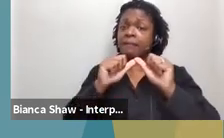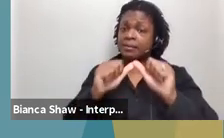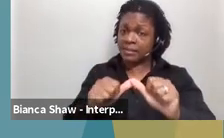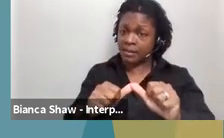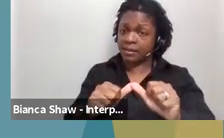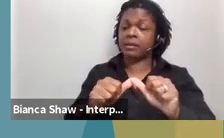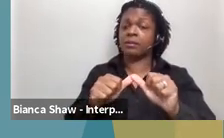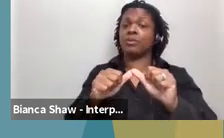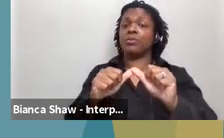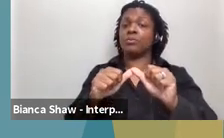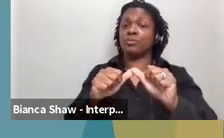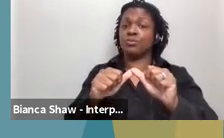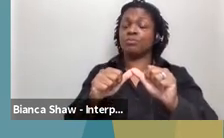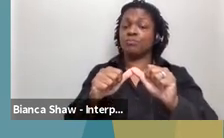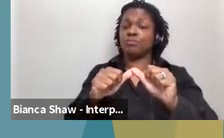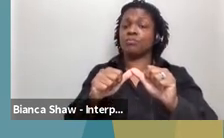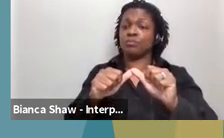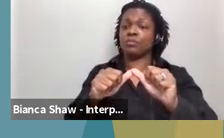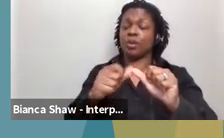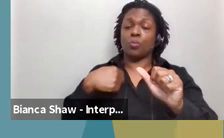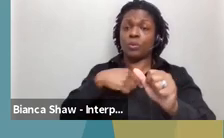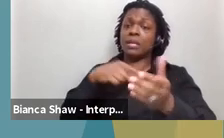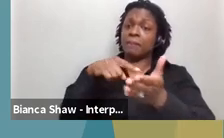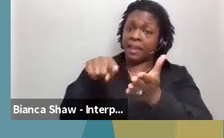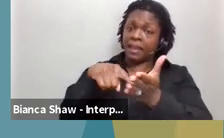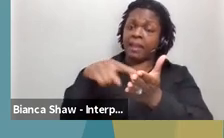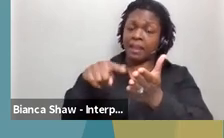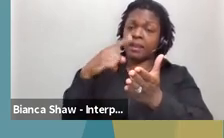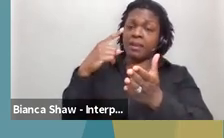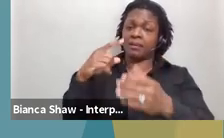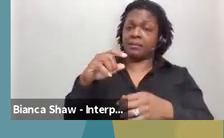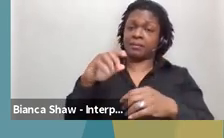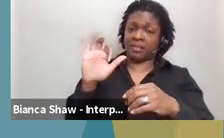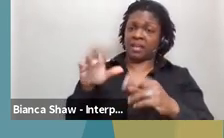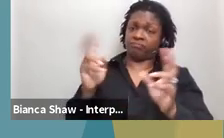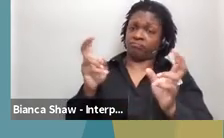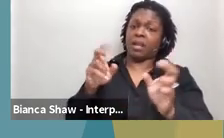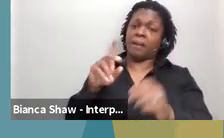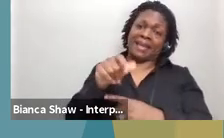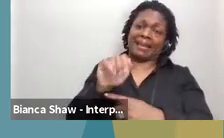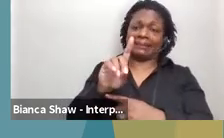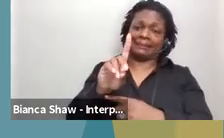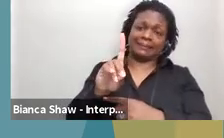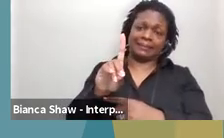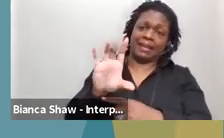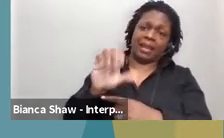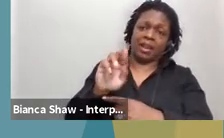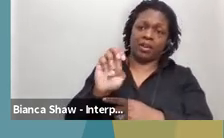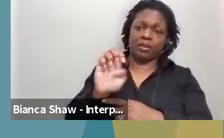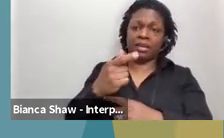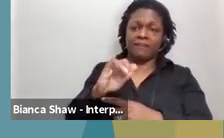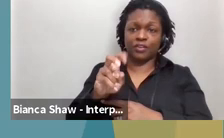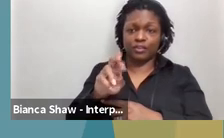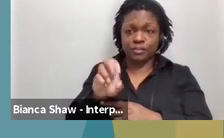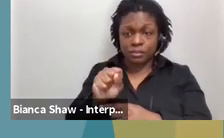caregivers. Um, and our regulations, the federal regulations require that we